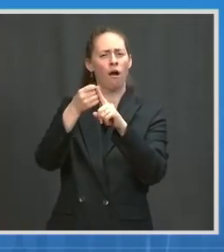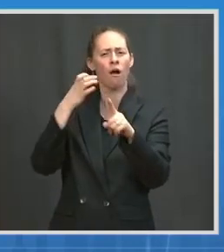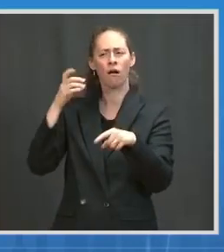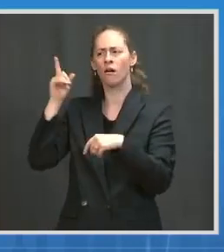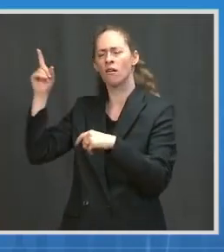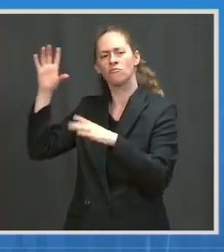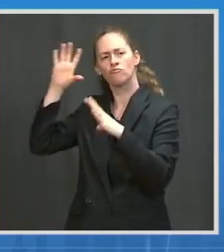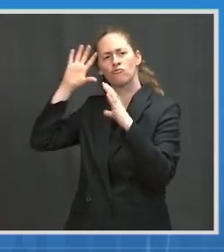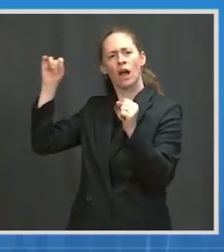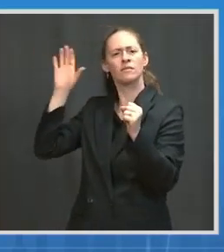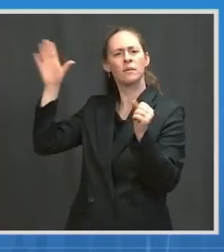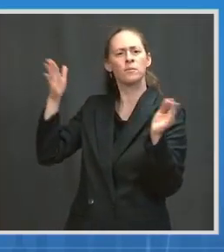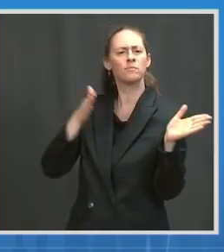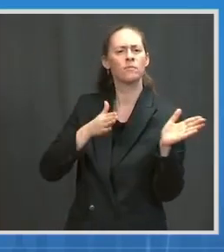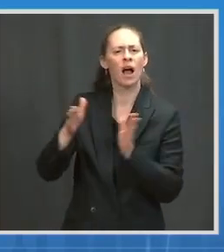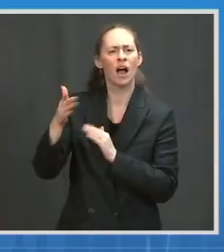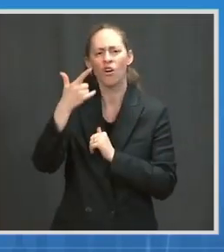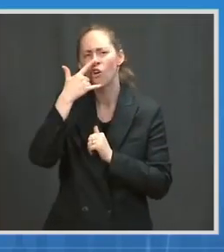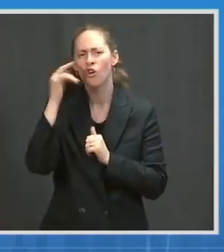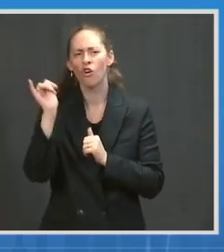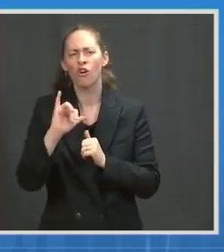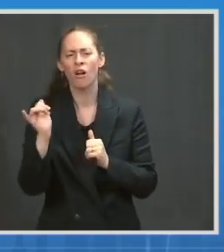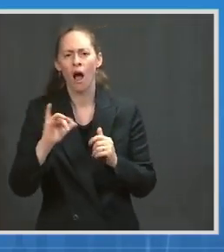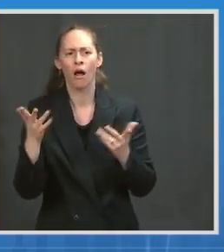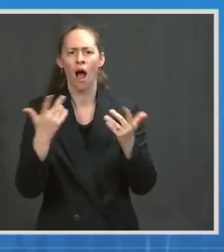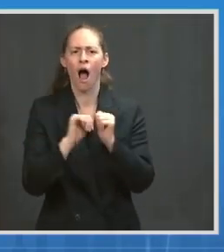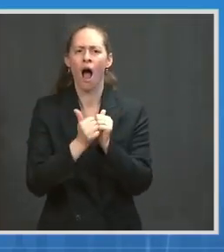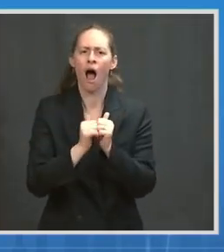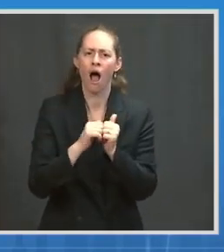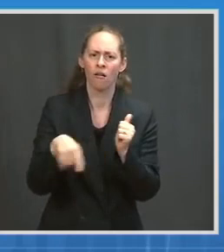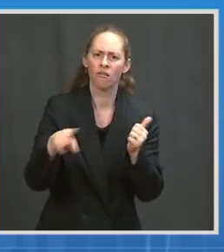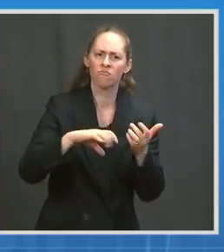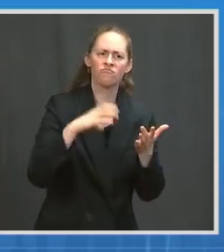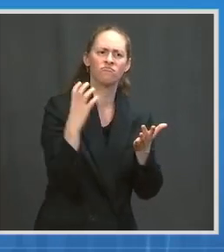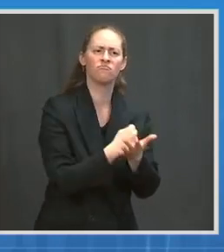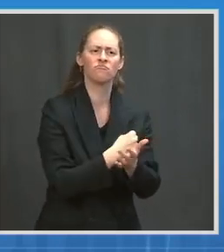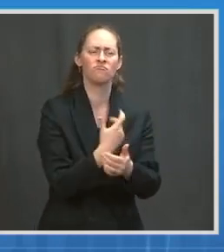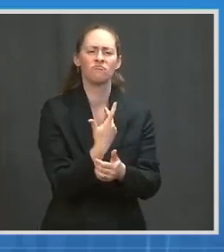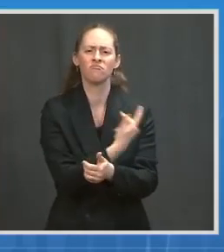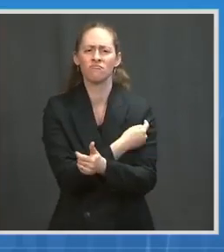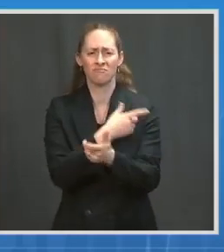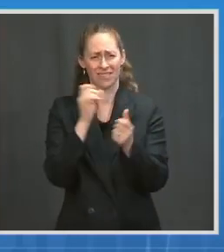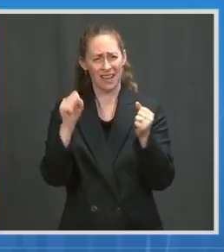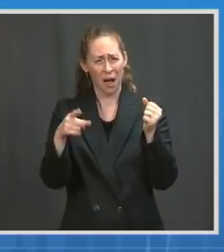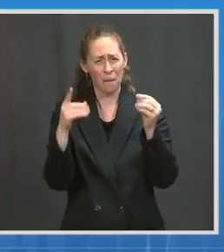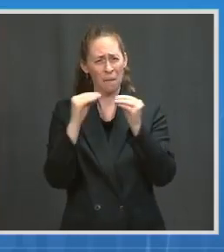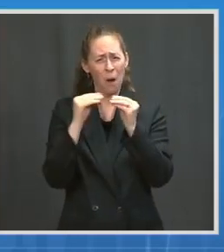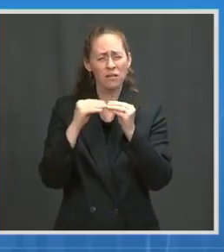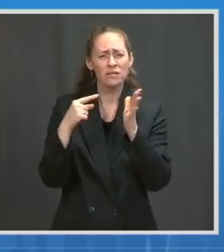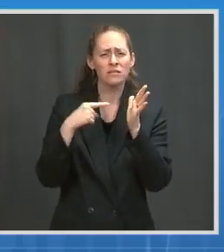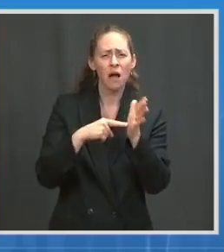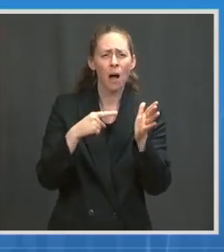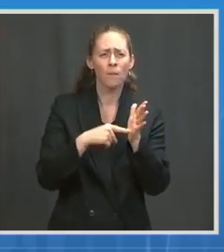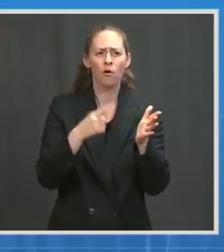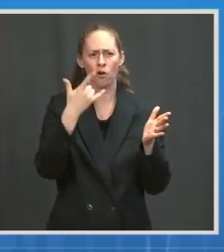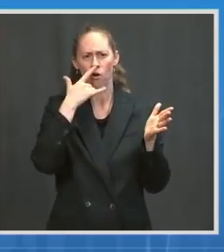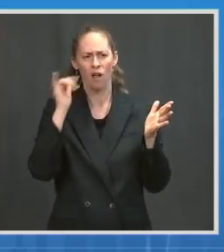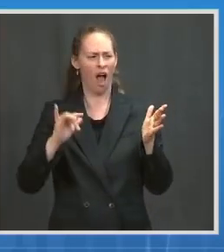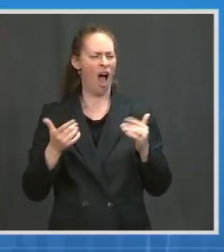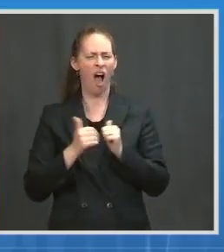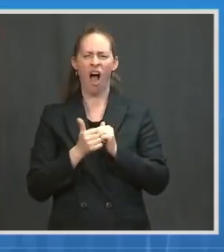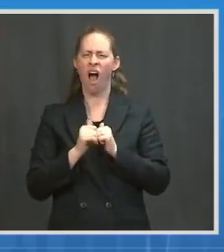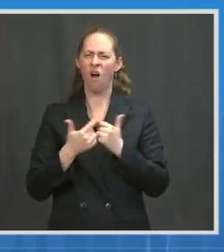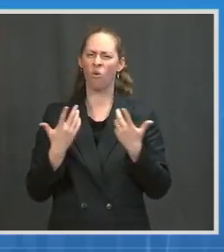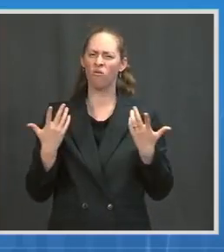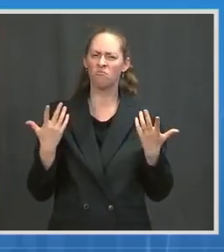to, you know, get shots into every nook and cranny, more or less. Can you give us some specific examples of doing that? And he also talked about